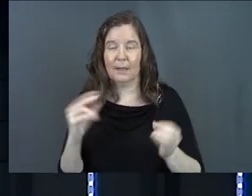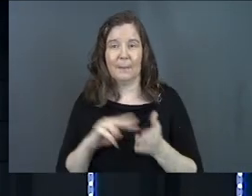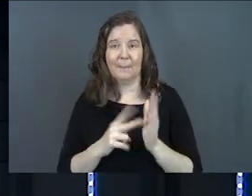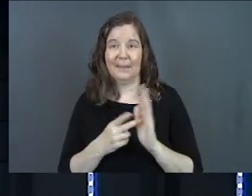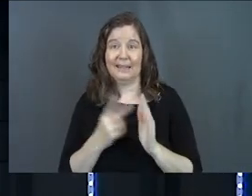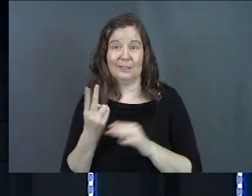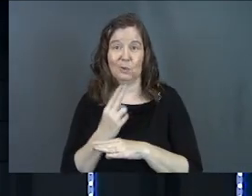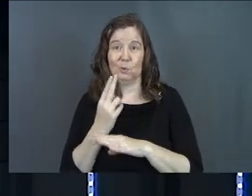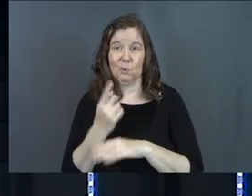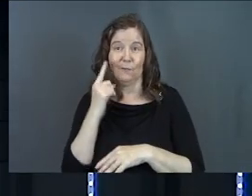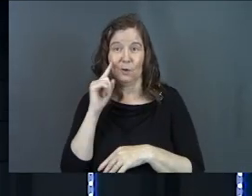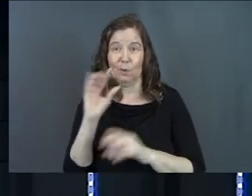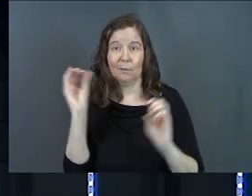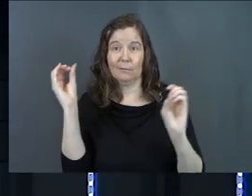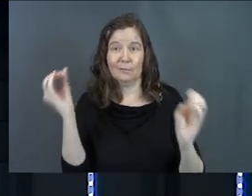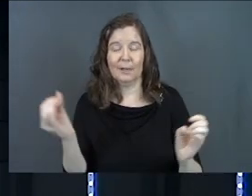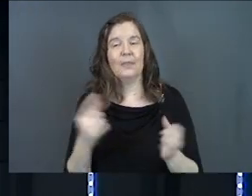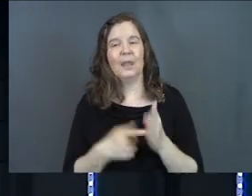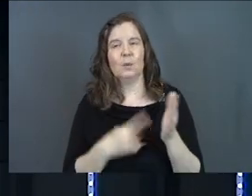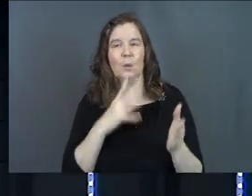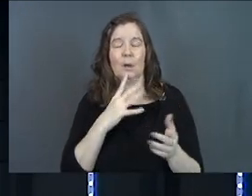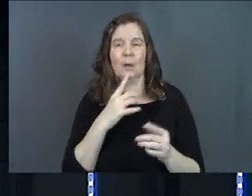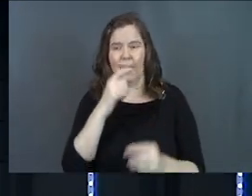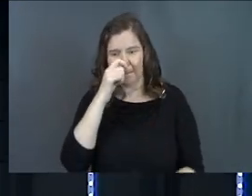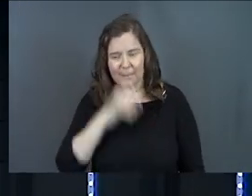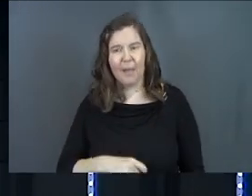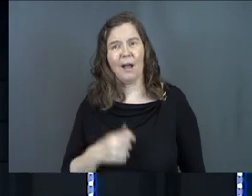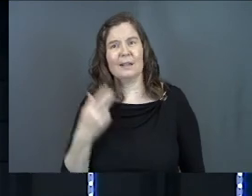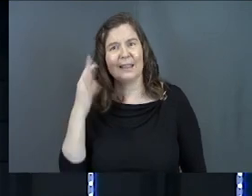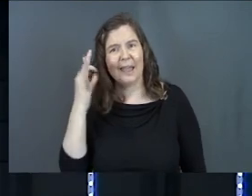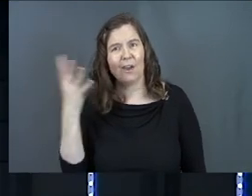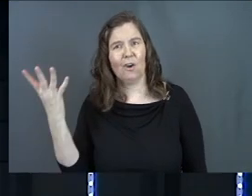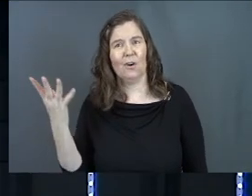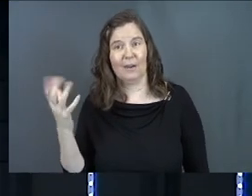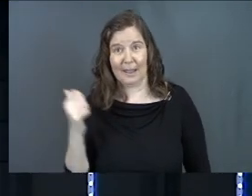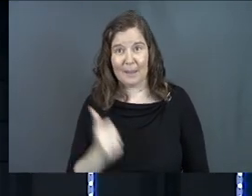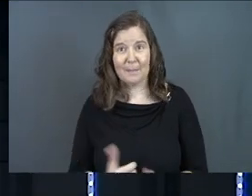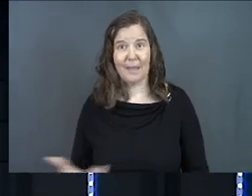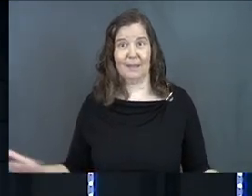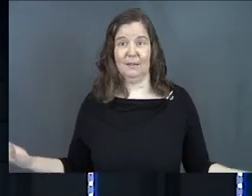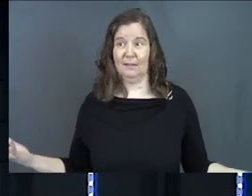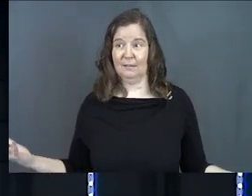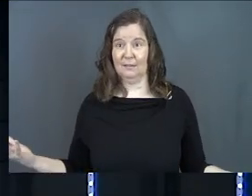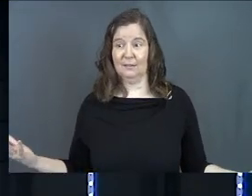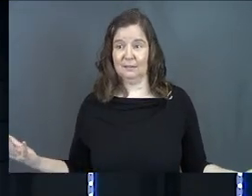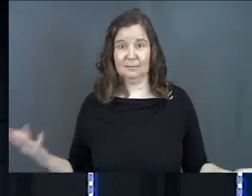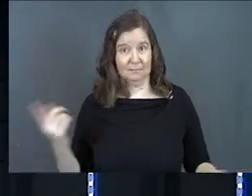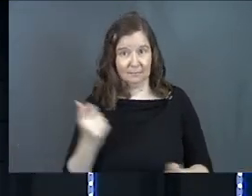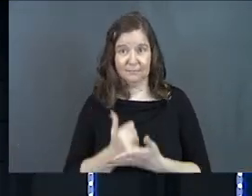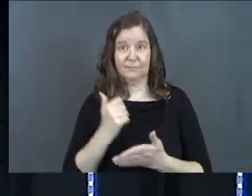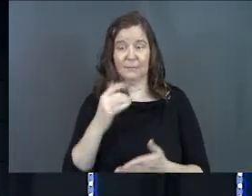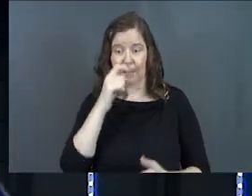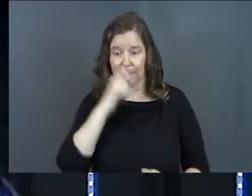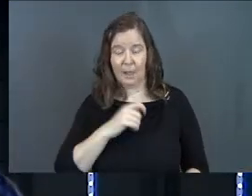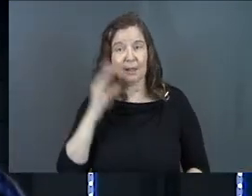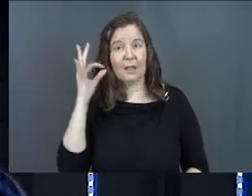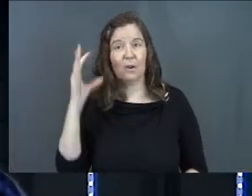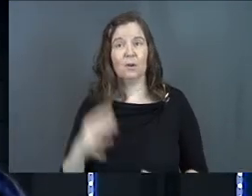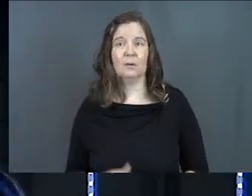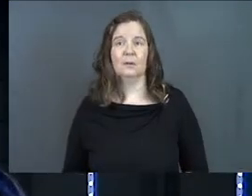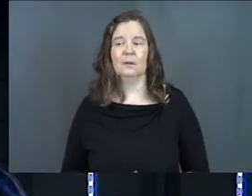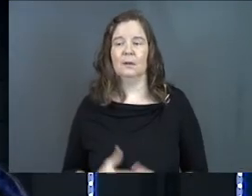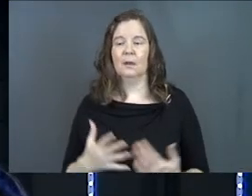had no use. That's what he's to pluck the hair. Amen. Amen. Pluck the hair.